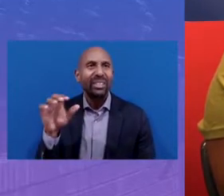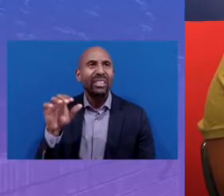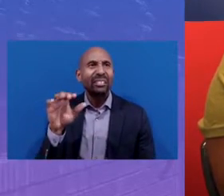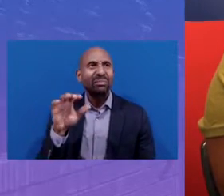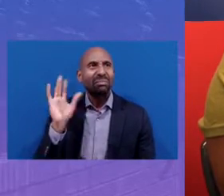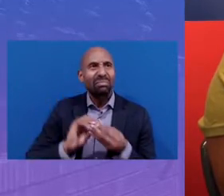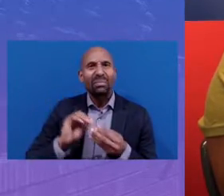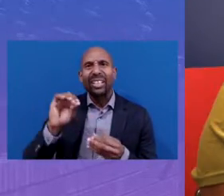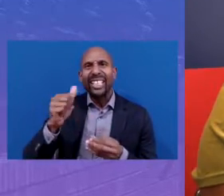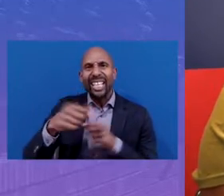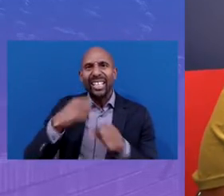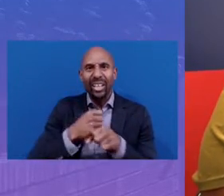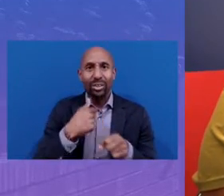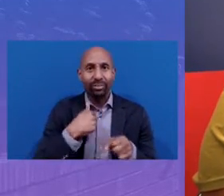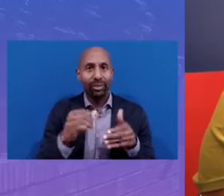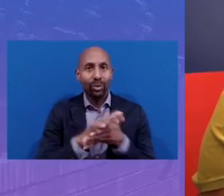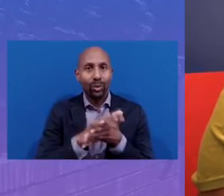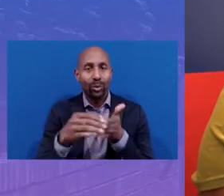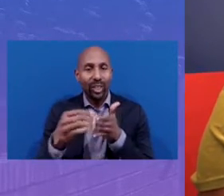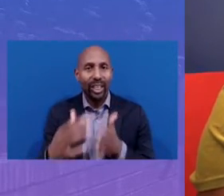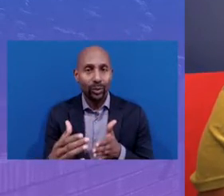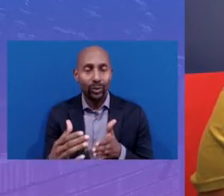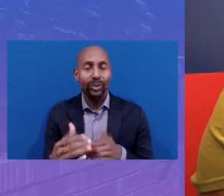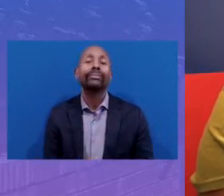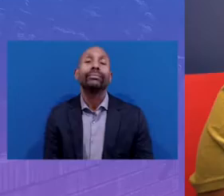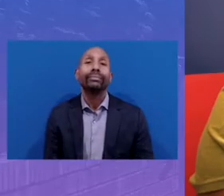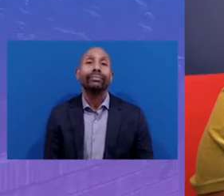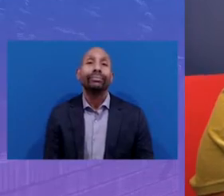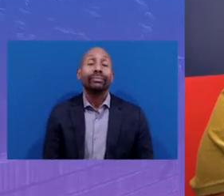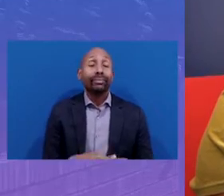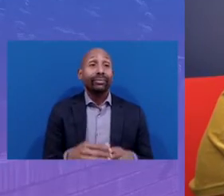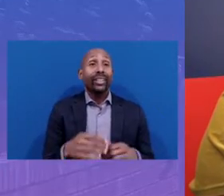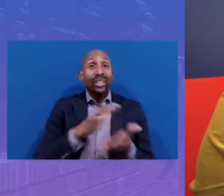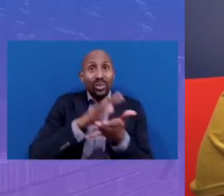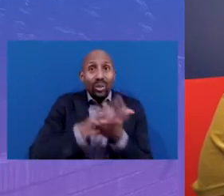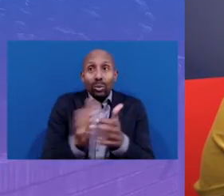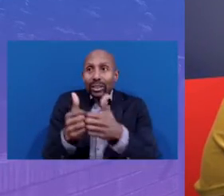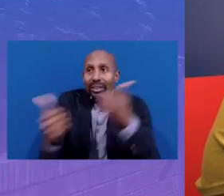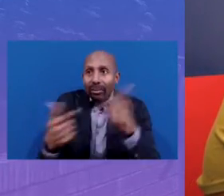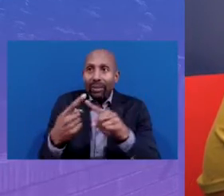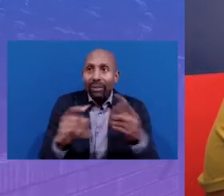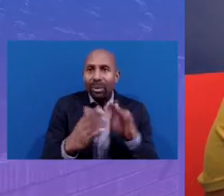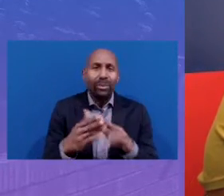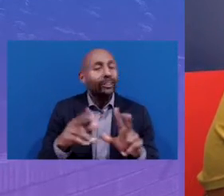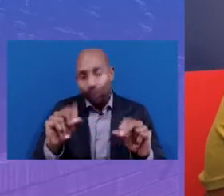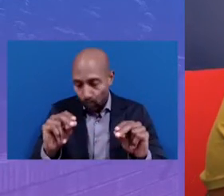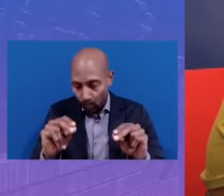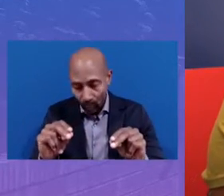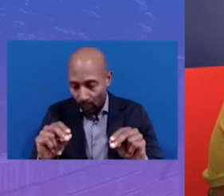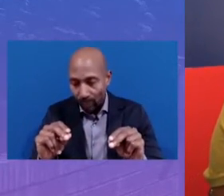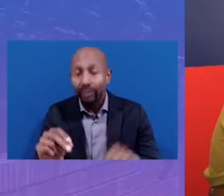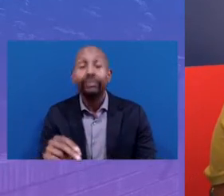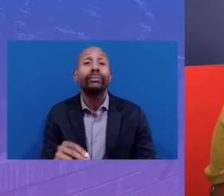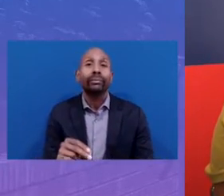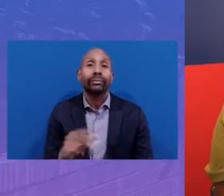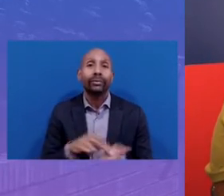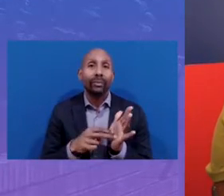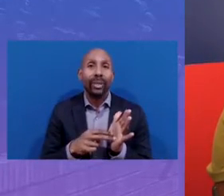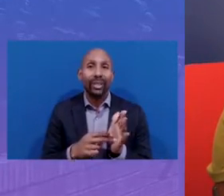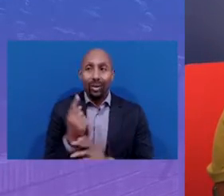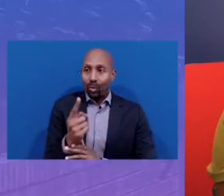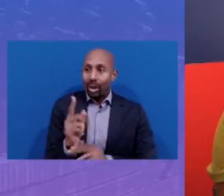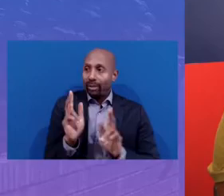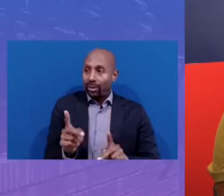10 years. That schools should not be siloed from the community, and that one person could not